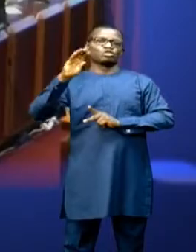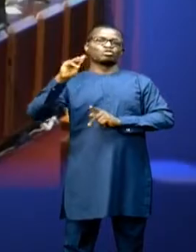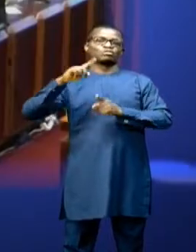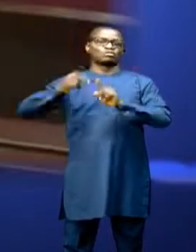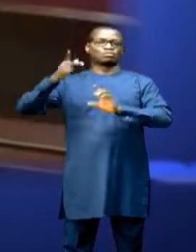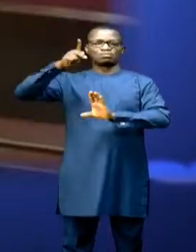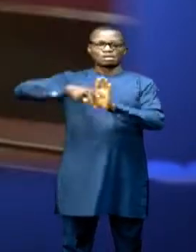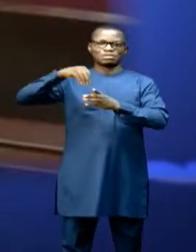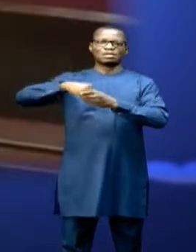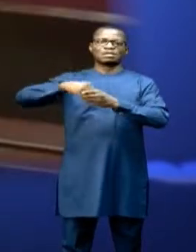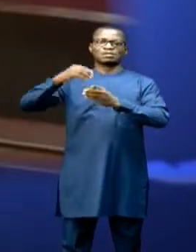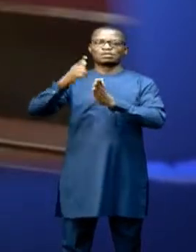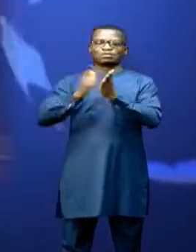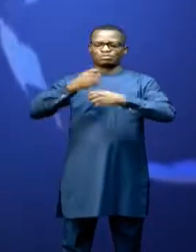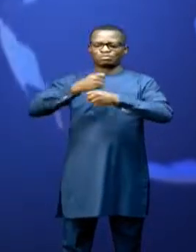parliamentary election.